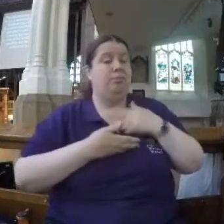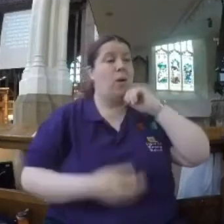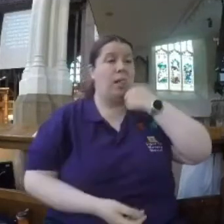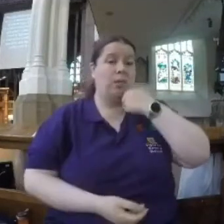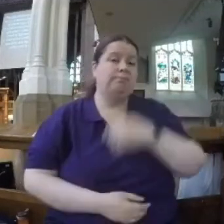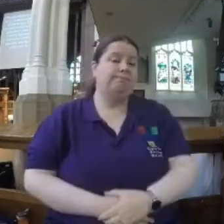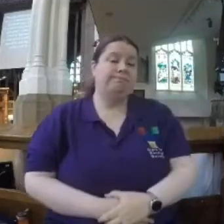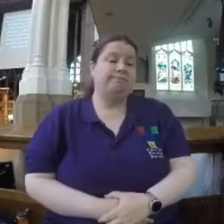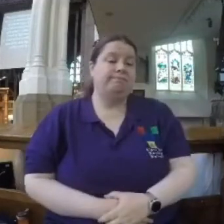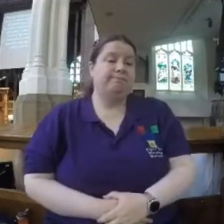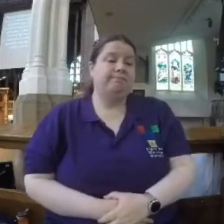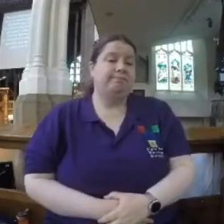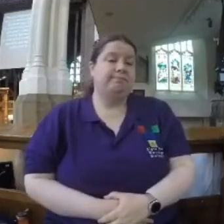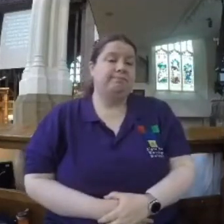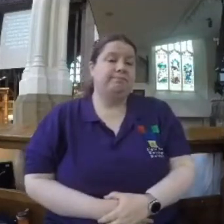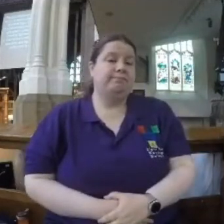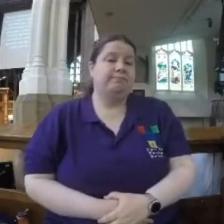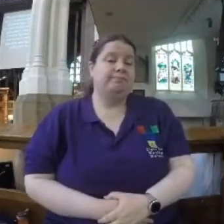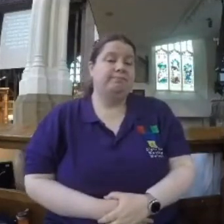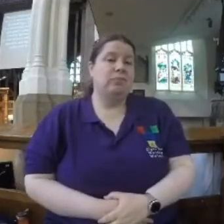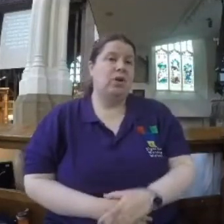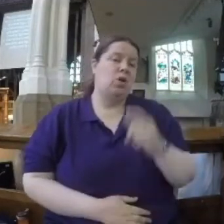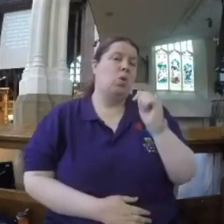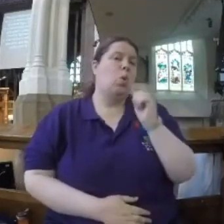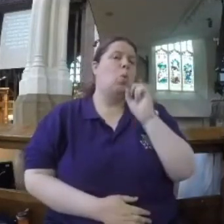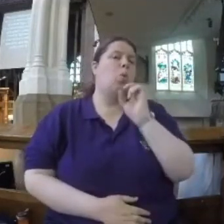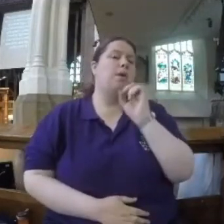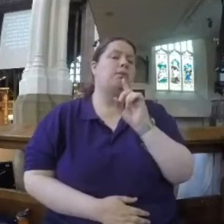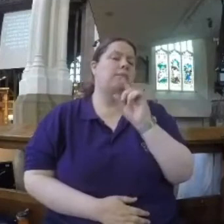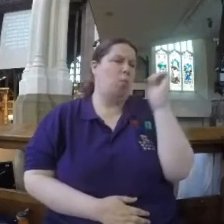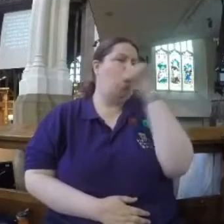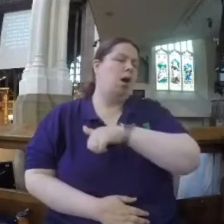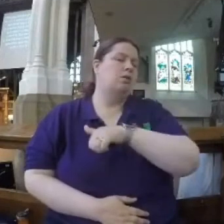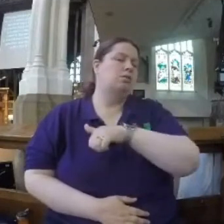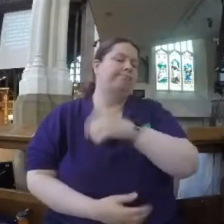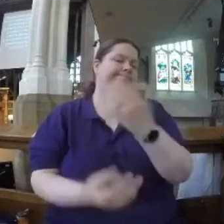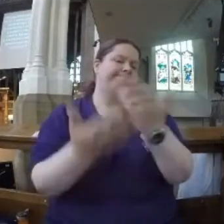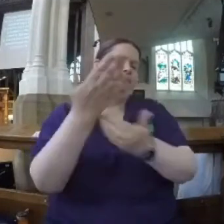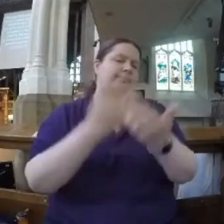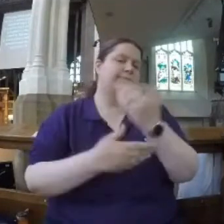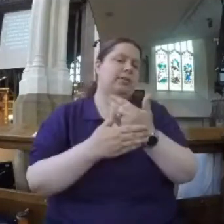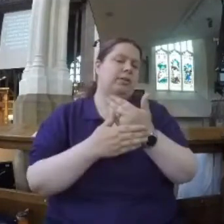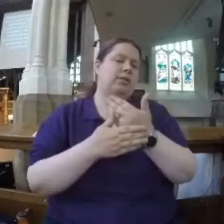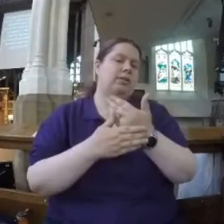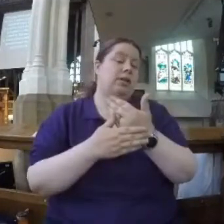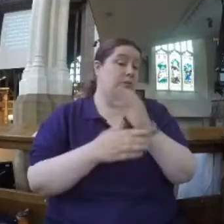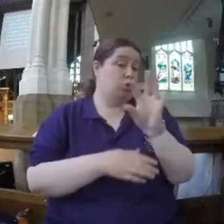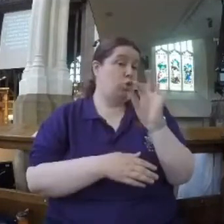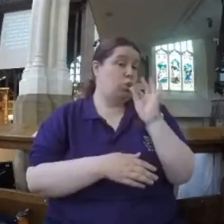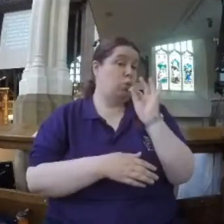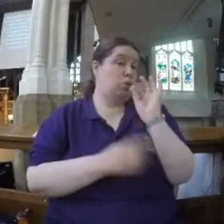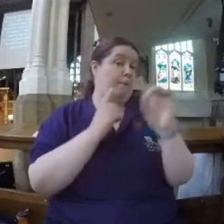I once heard a very wise woman saying this. We choose a beatitudes lifestyle